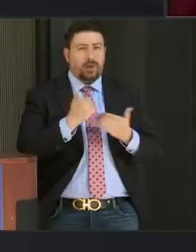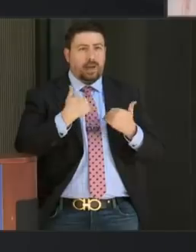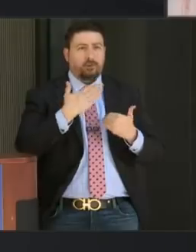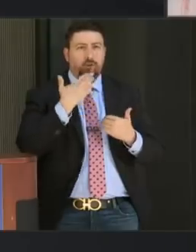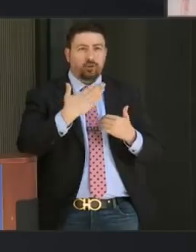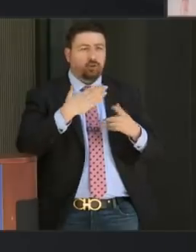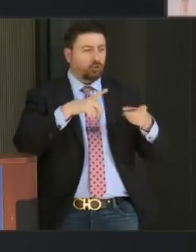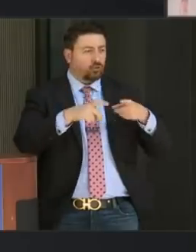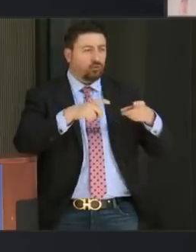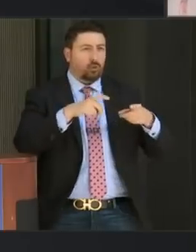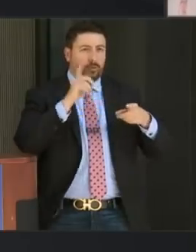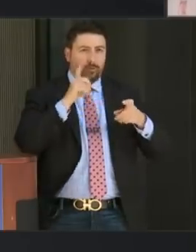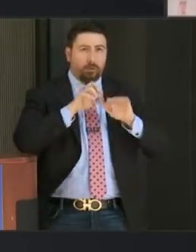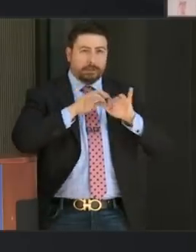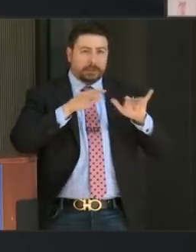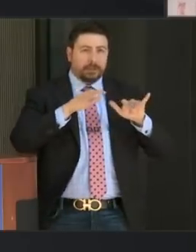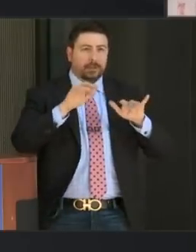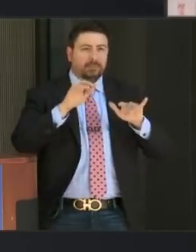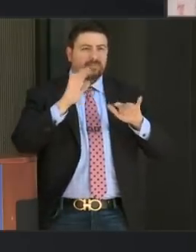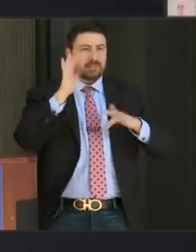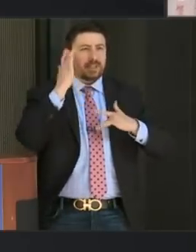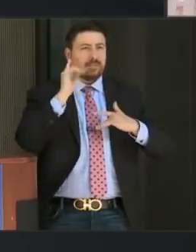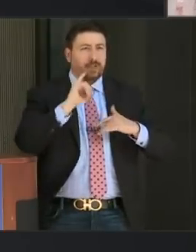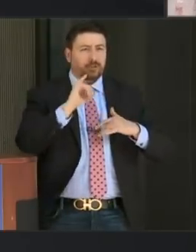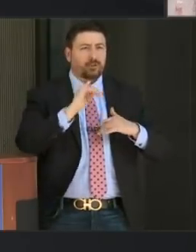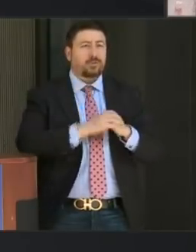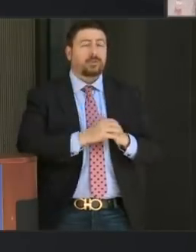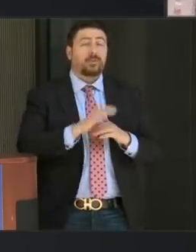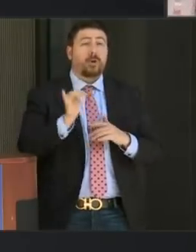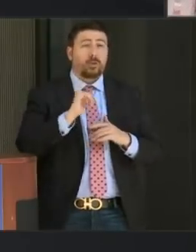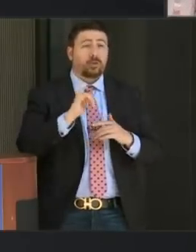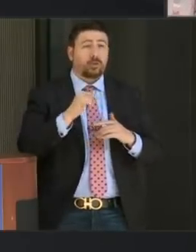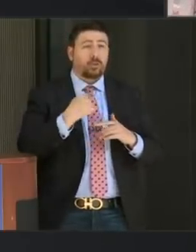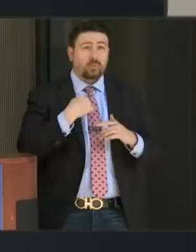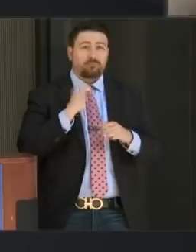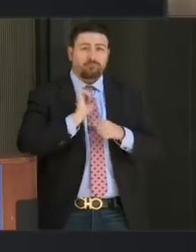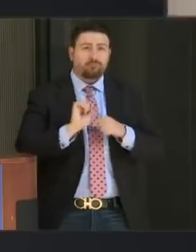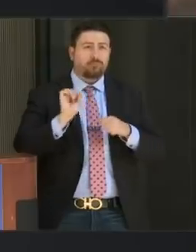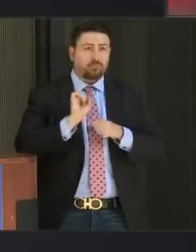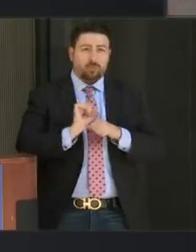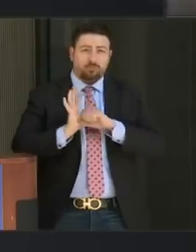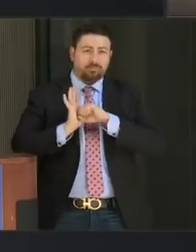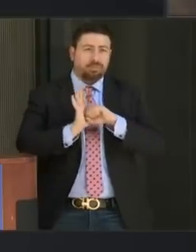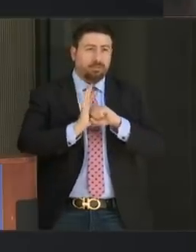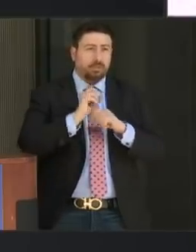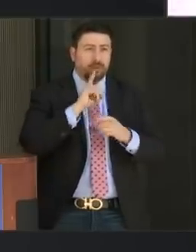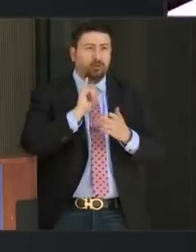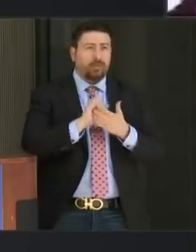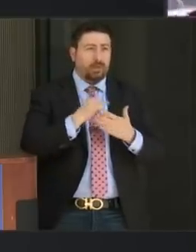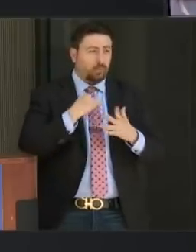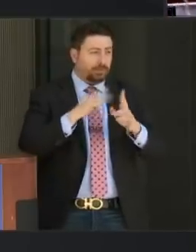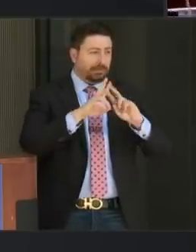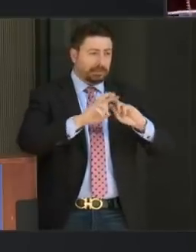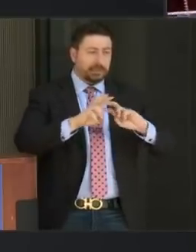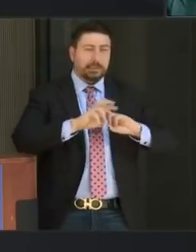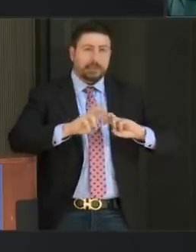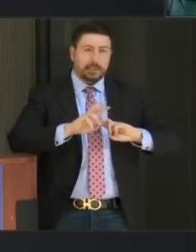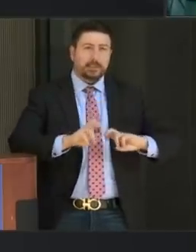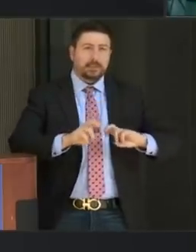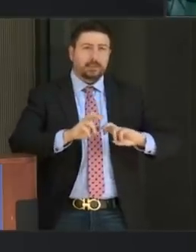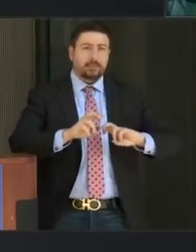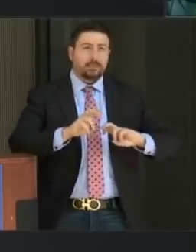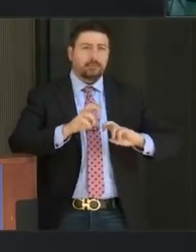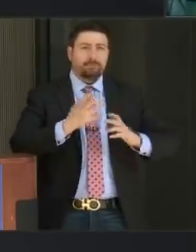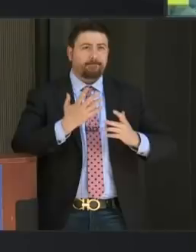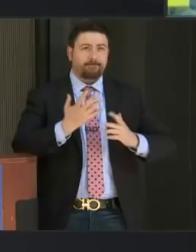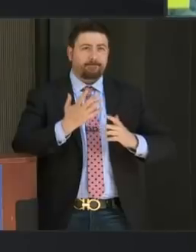control processes in place. We're also working really hard to assess at what point do